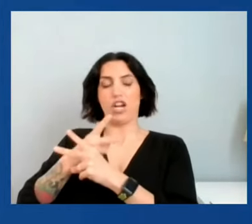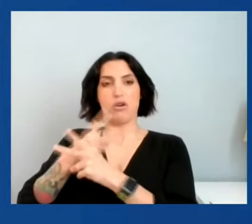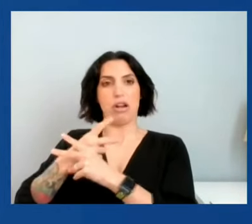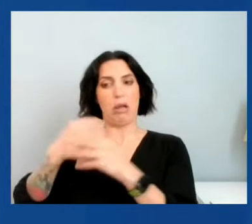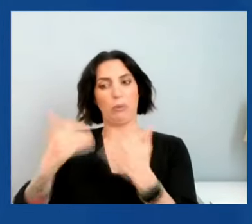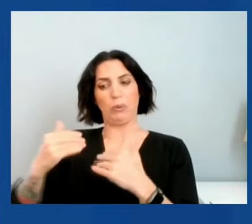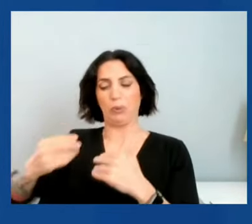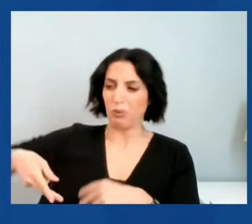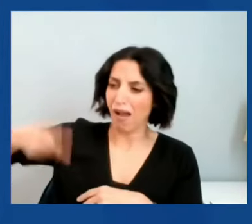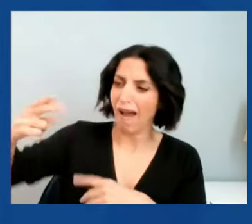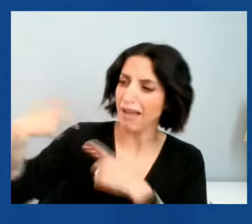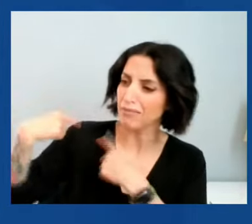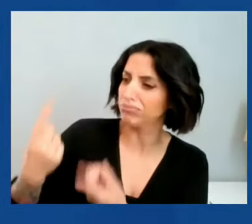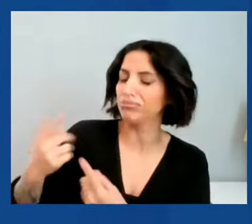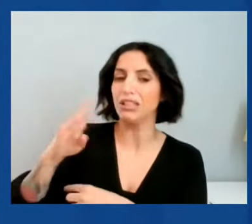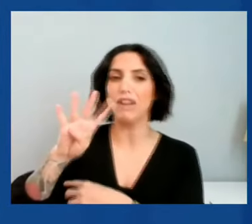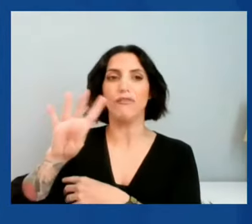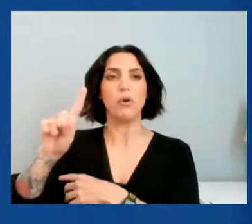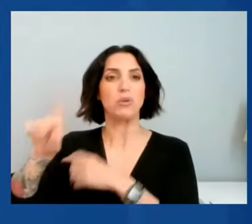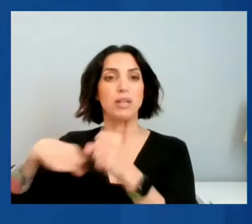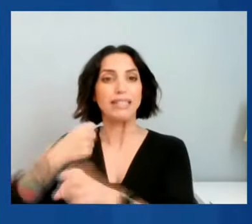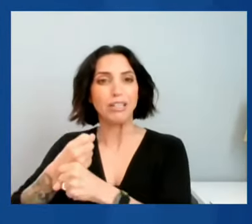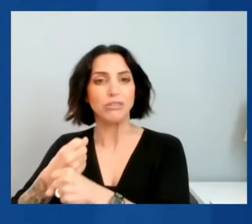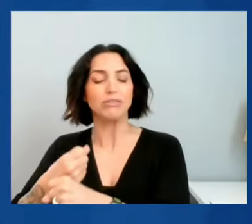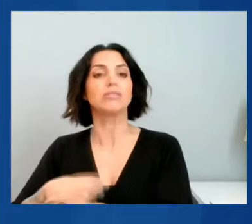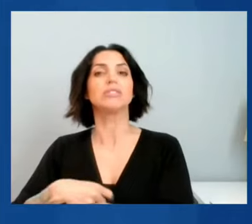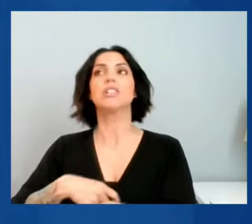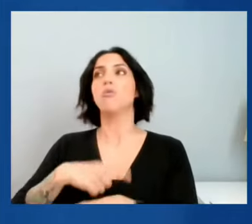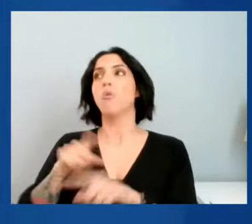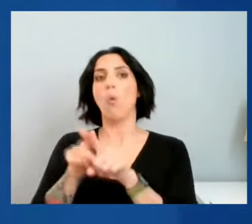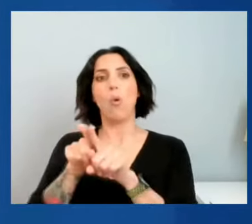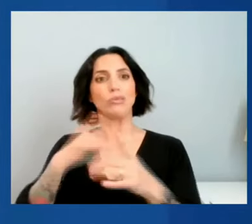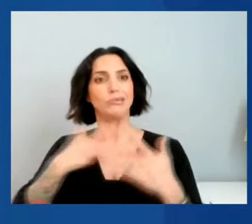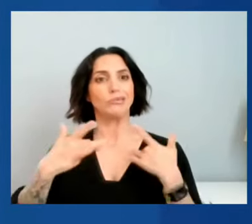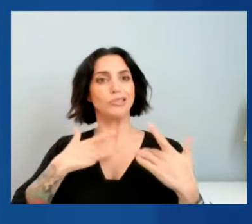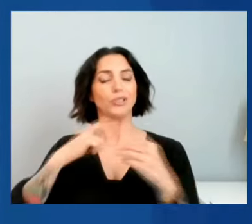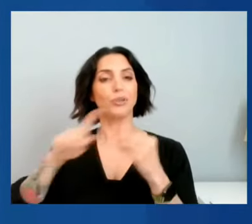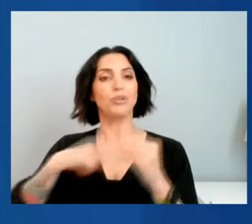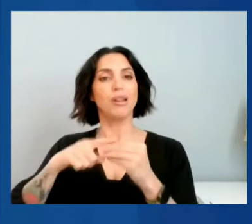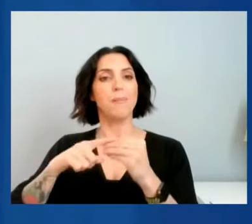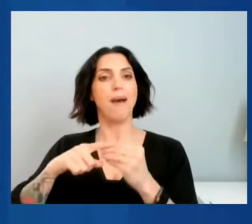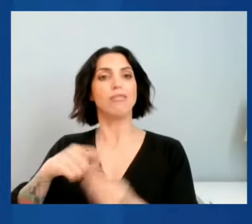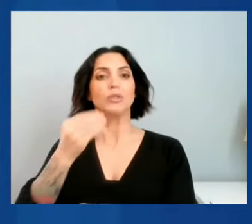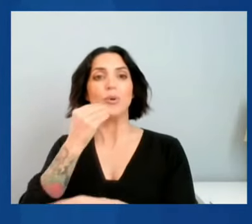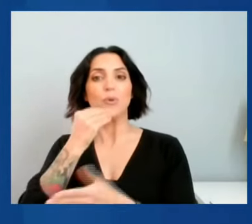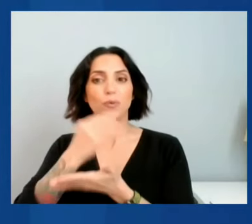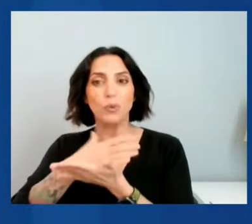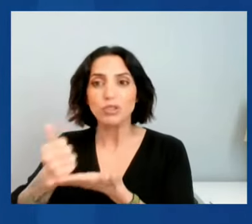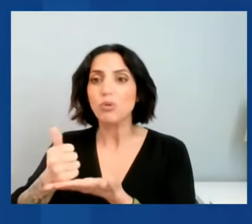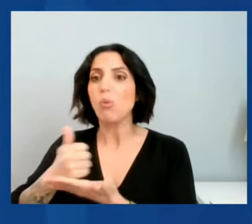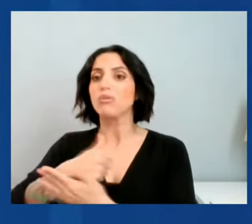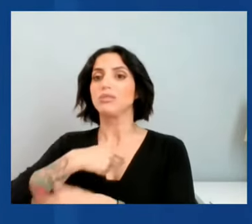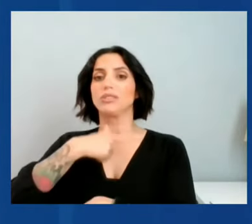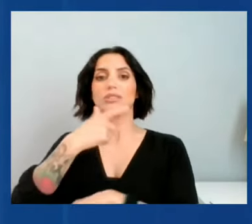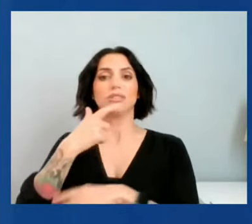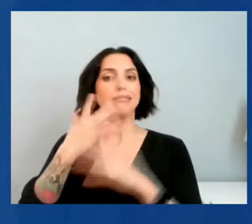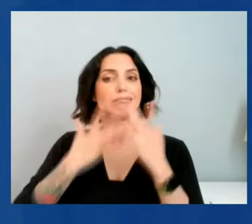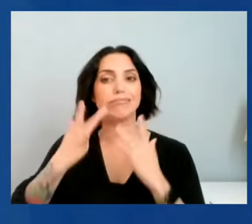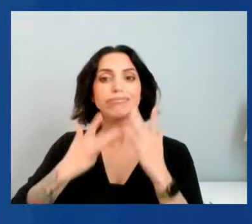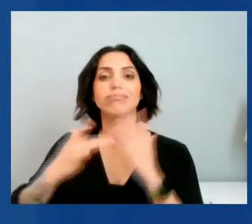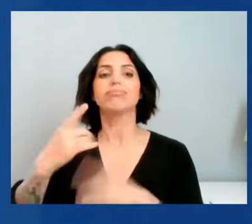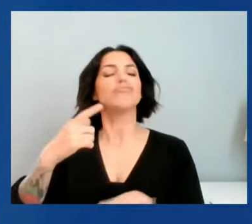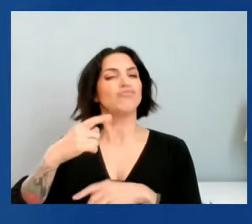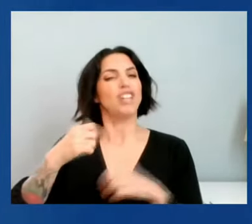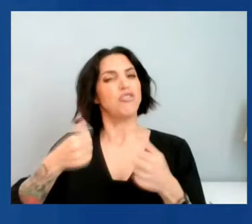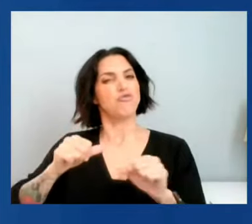disruptions, food shortages, and the need to build a more resilient global economy in the decade ahead. It is fitting then,